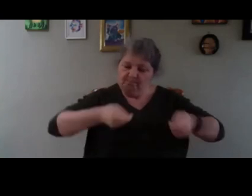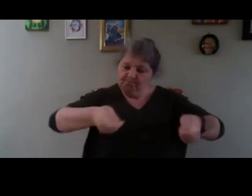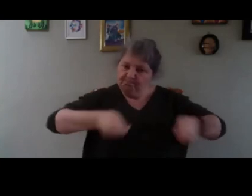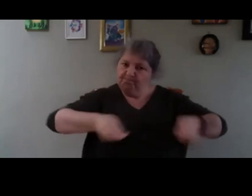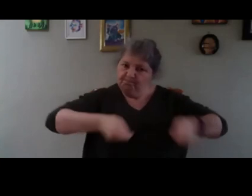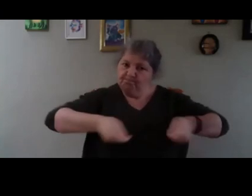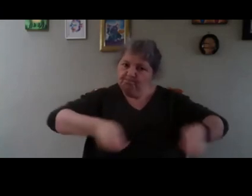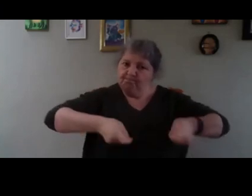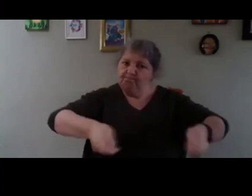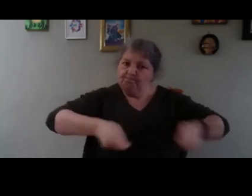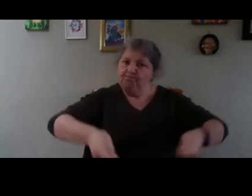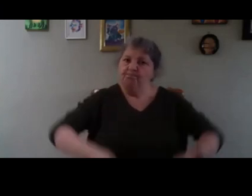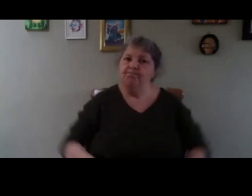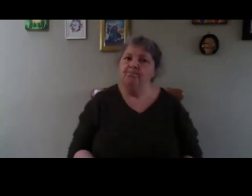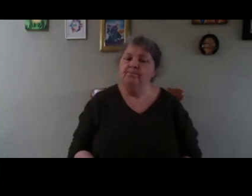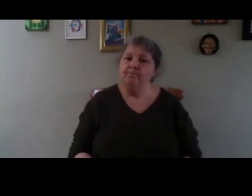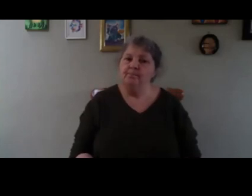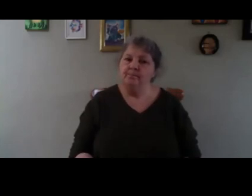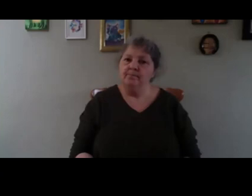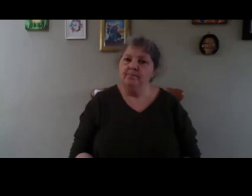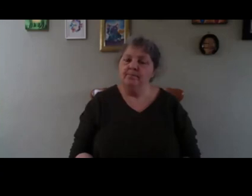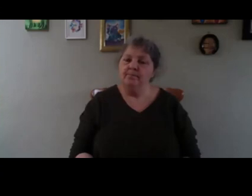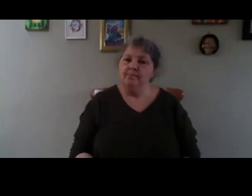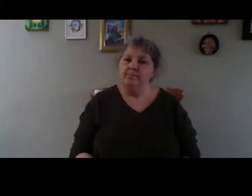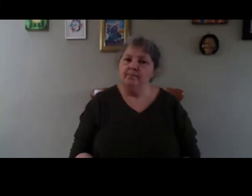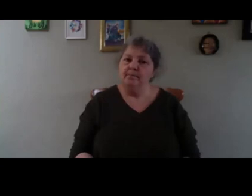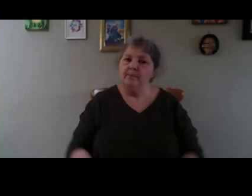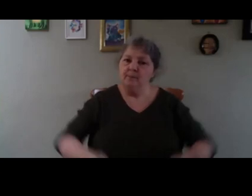sieve them like this and then